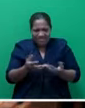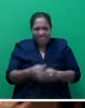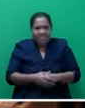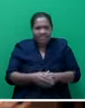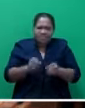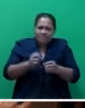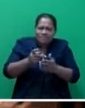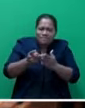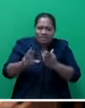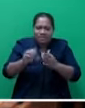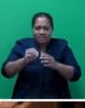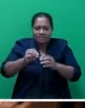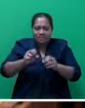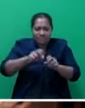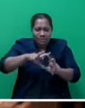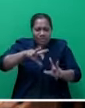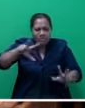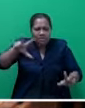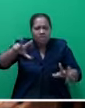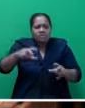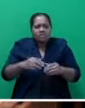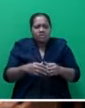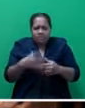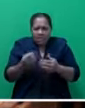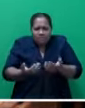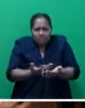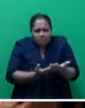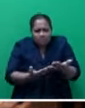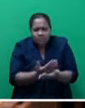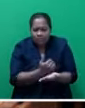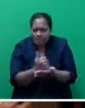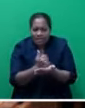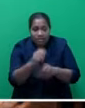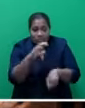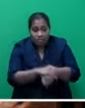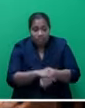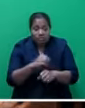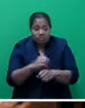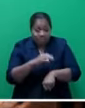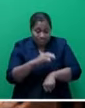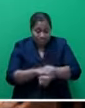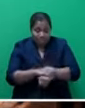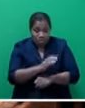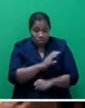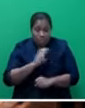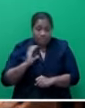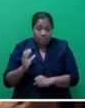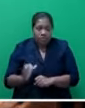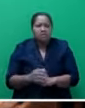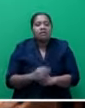Gunalya, having discussions with the Acting Commissioner of Police on the